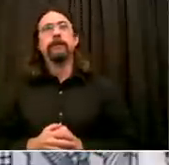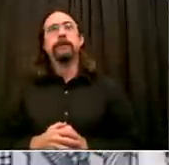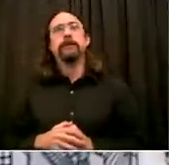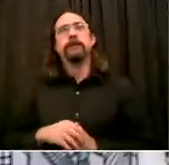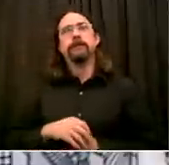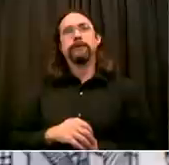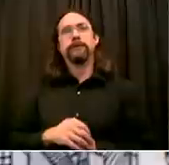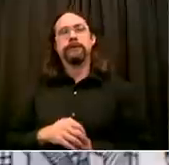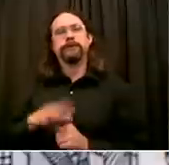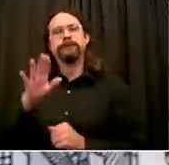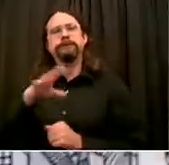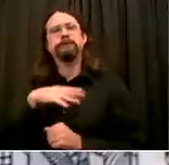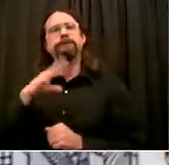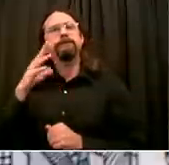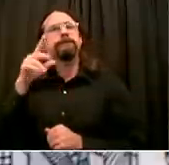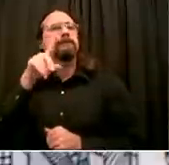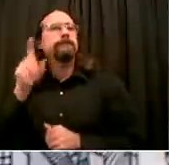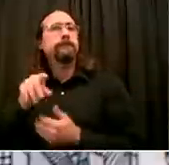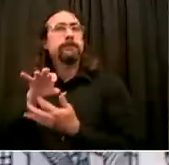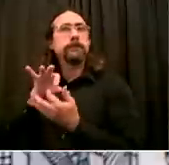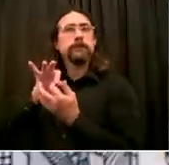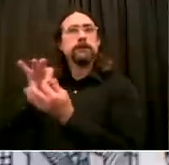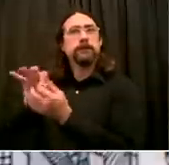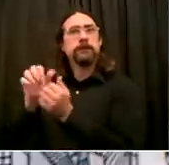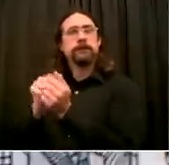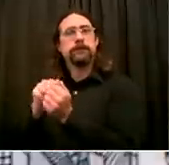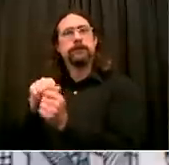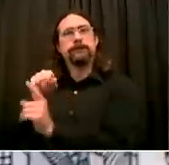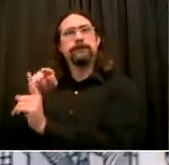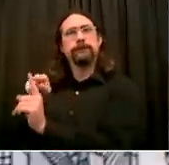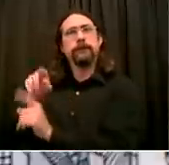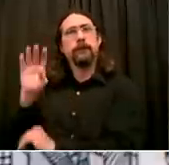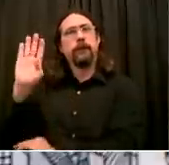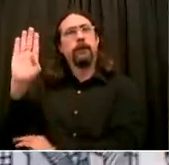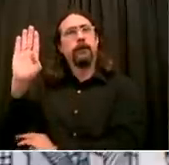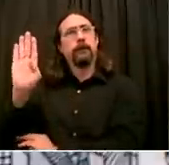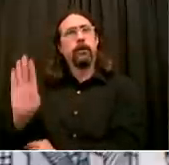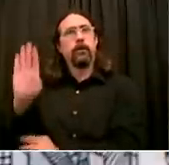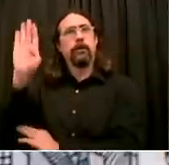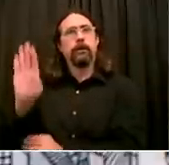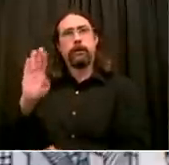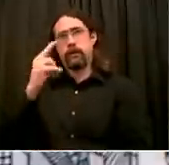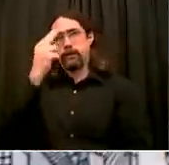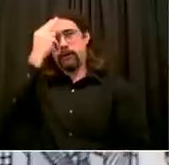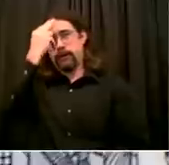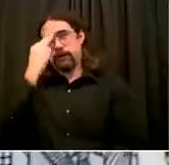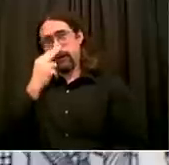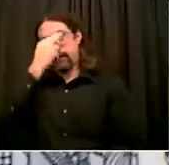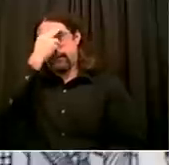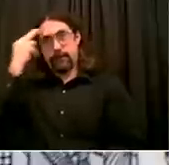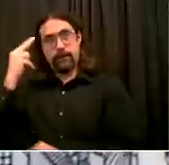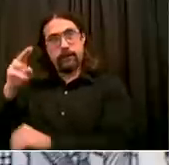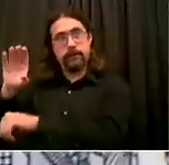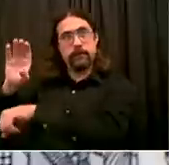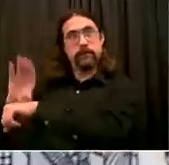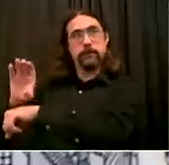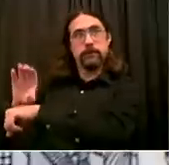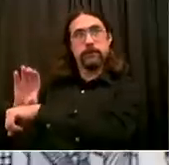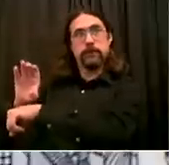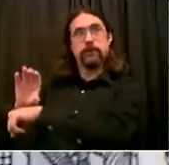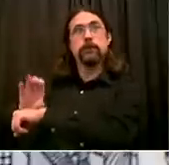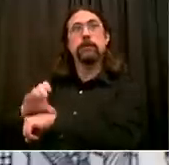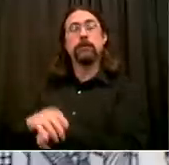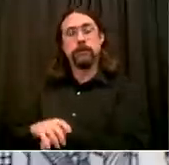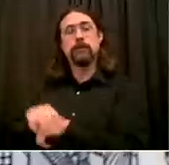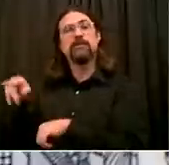Is there any way, given that their cooperation and behaviors have been on the mark,